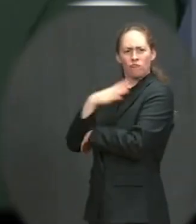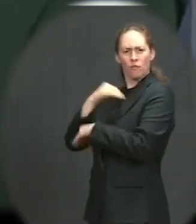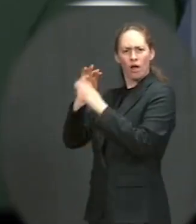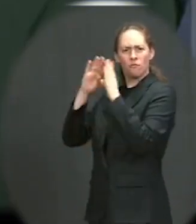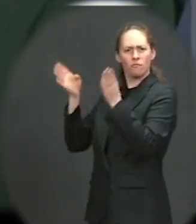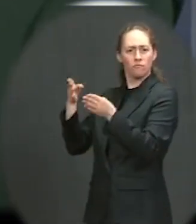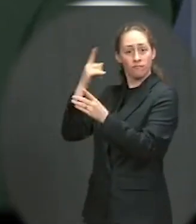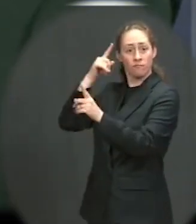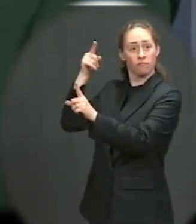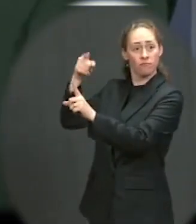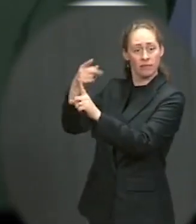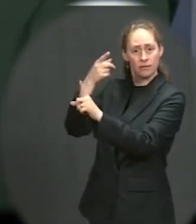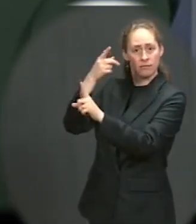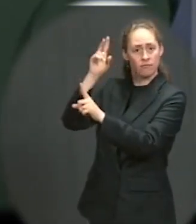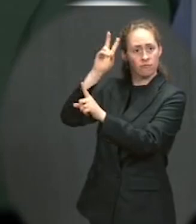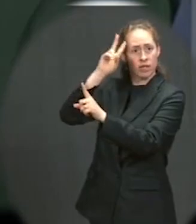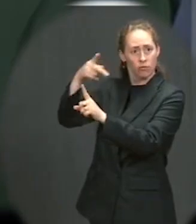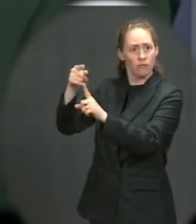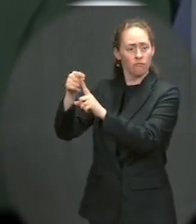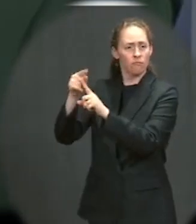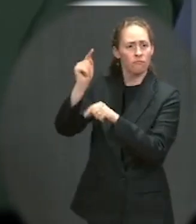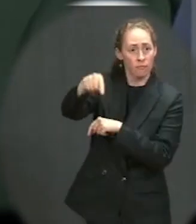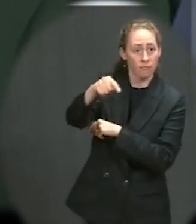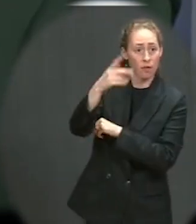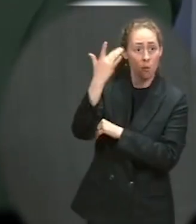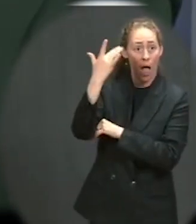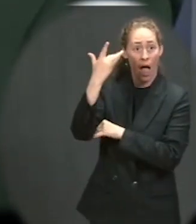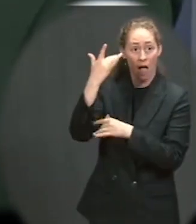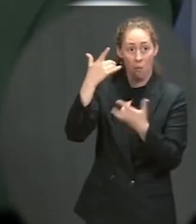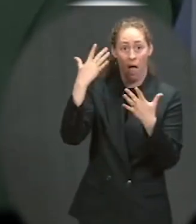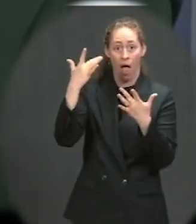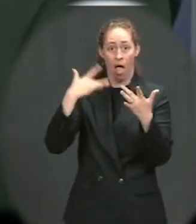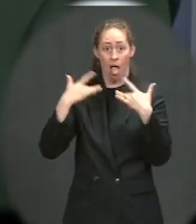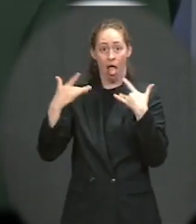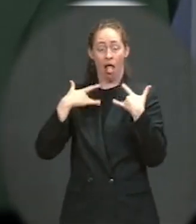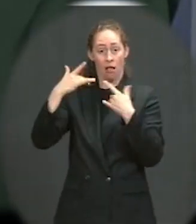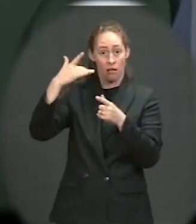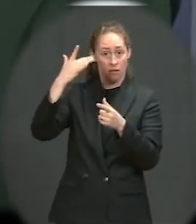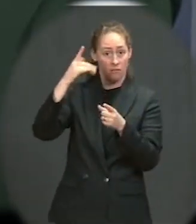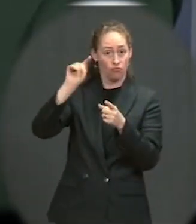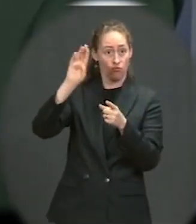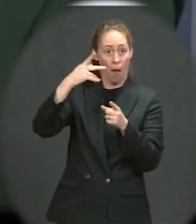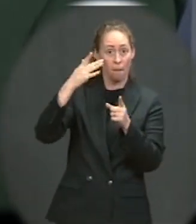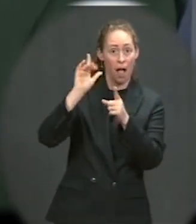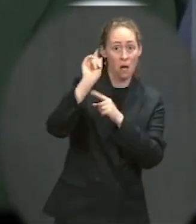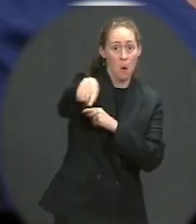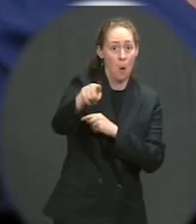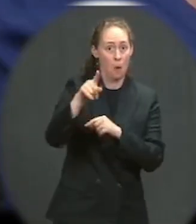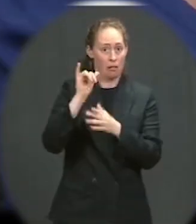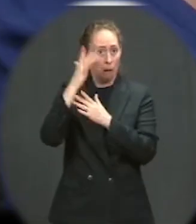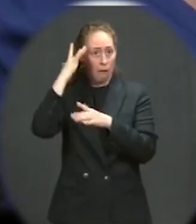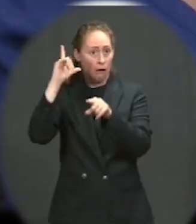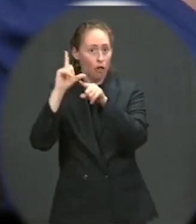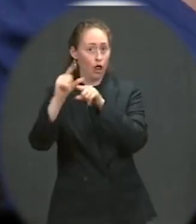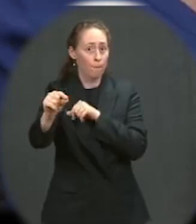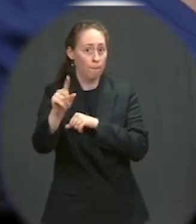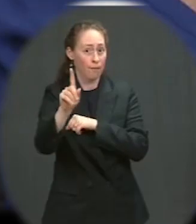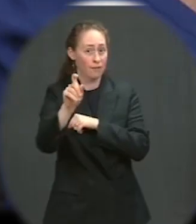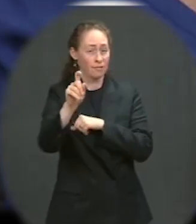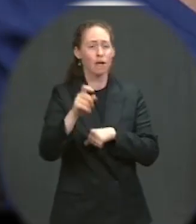We made an assessment within our government about when it was an appropriate time for her to go to the border. And then just one about the crime today.